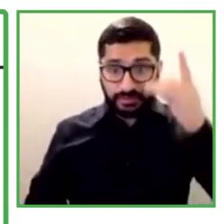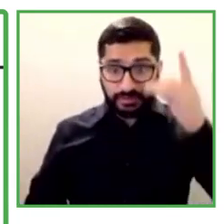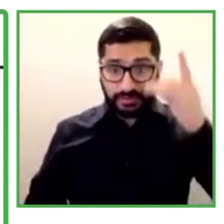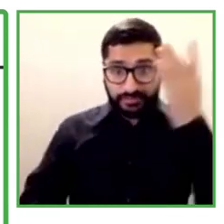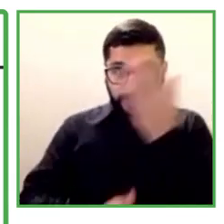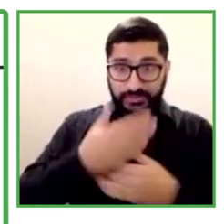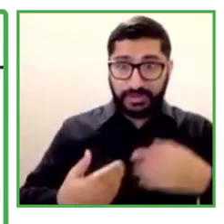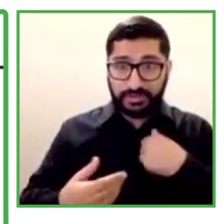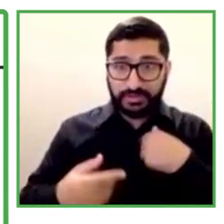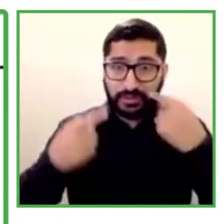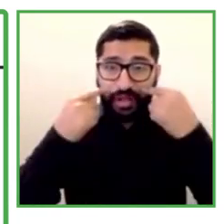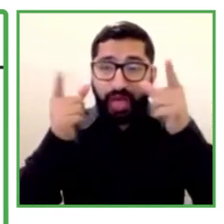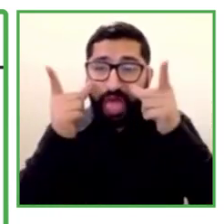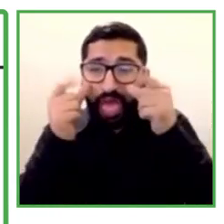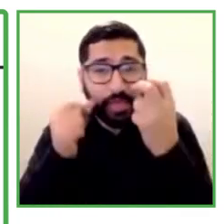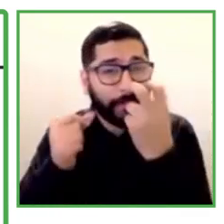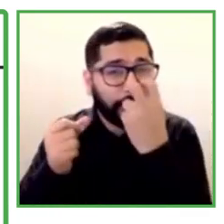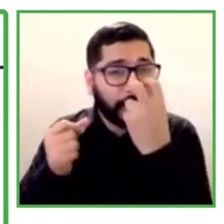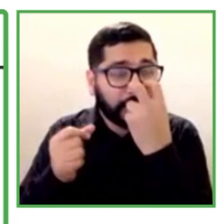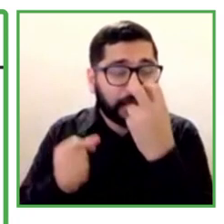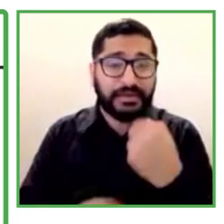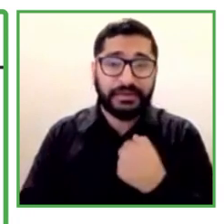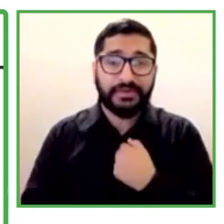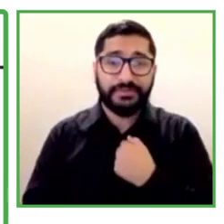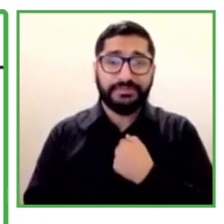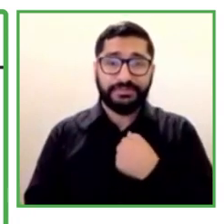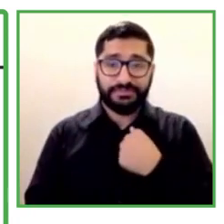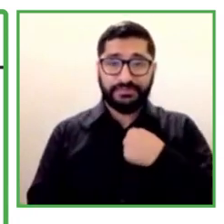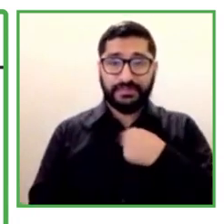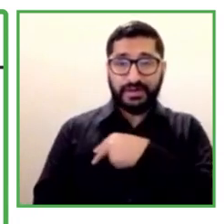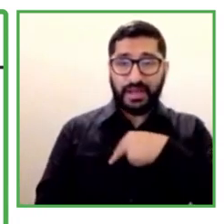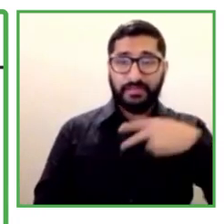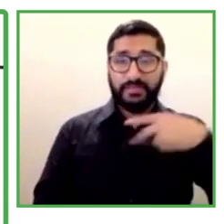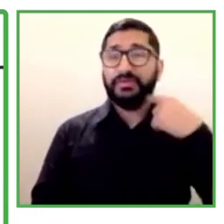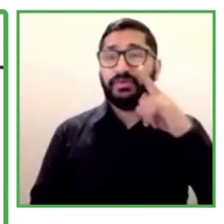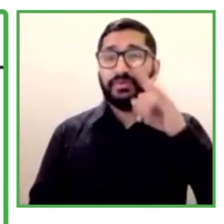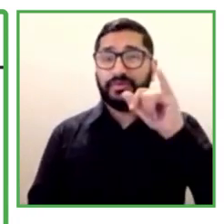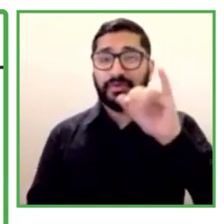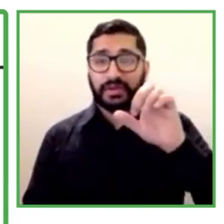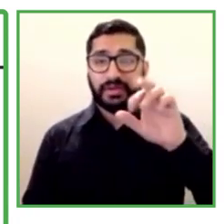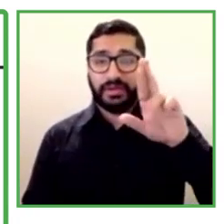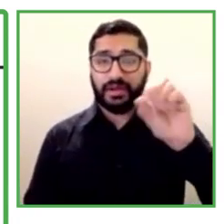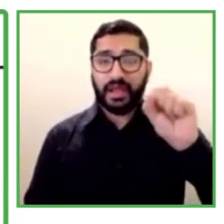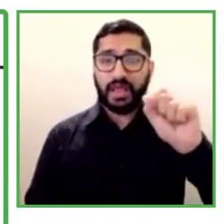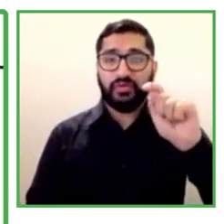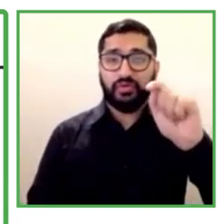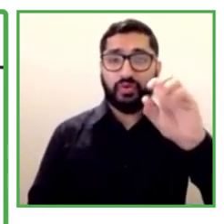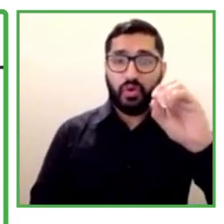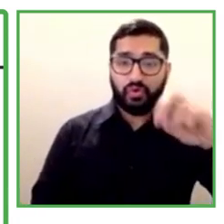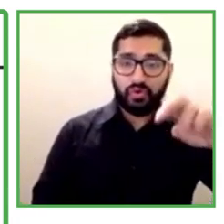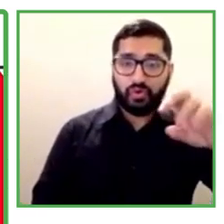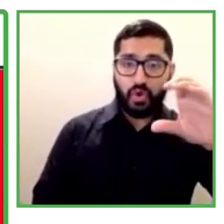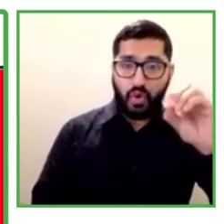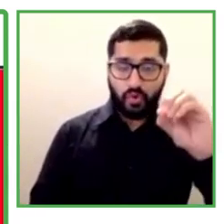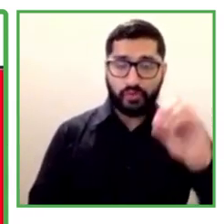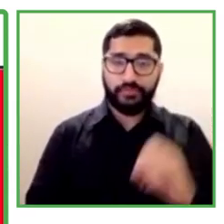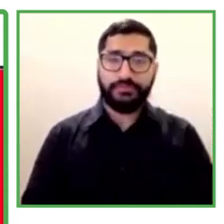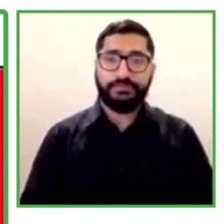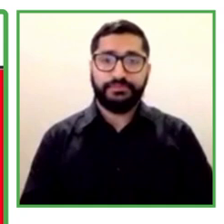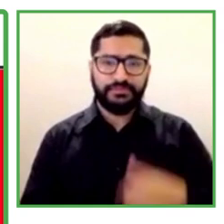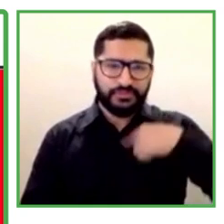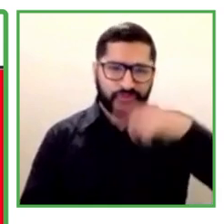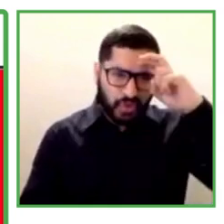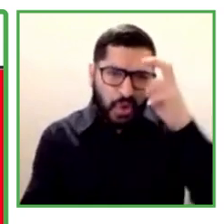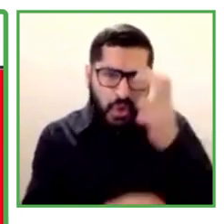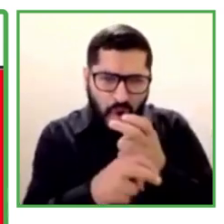a visual disability called keratoconus, and it's difficult for me to